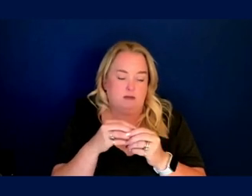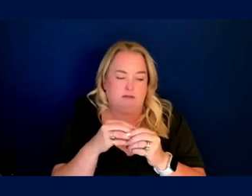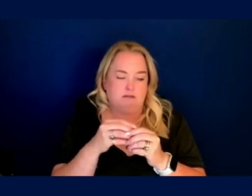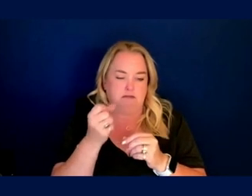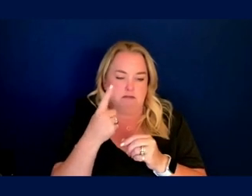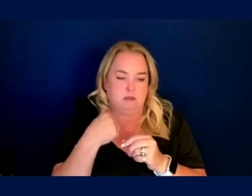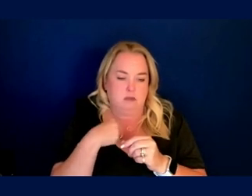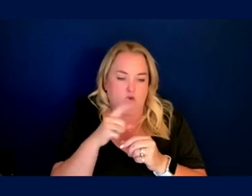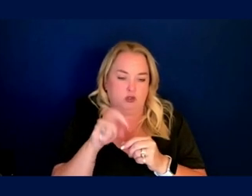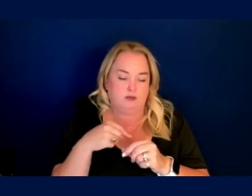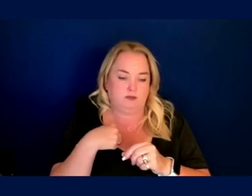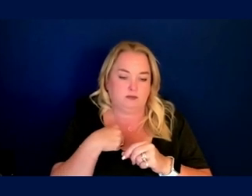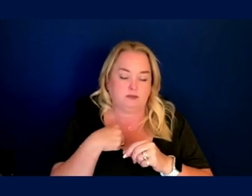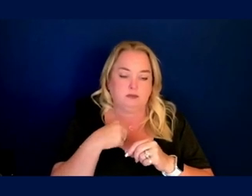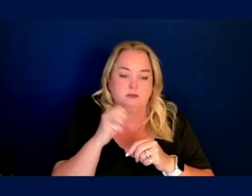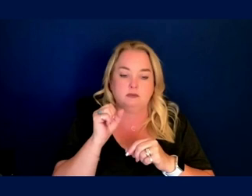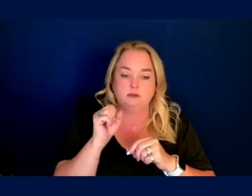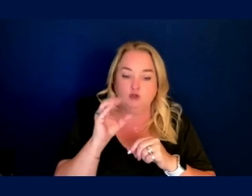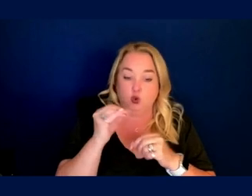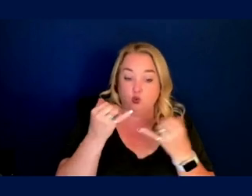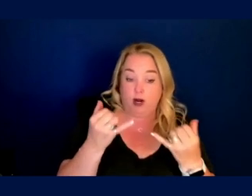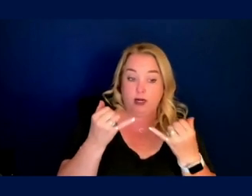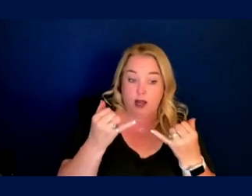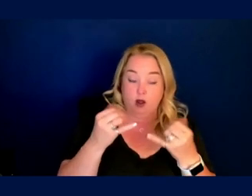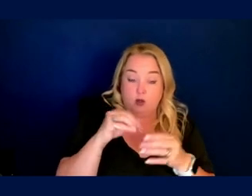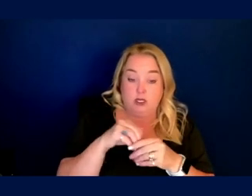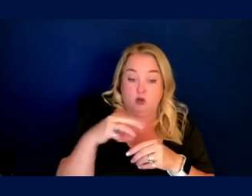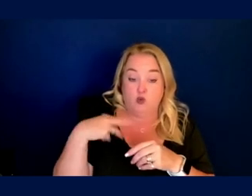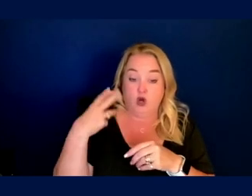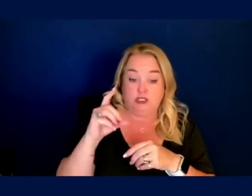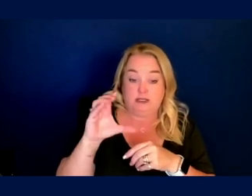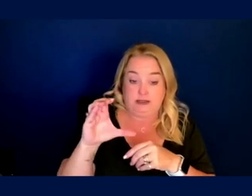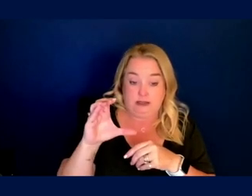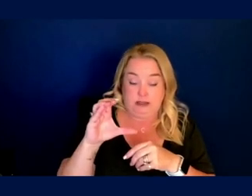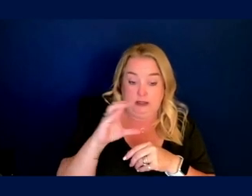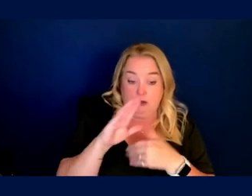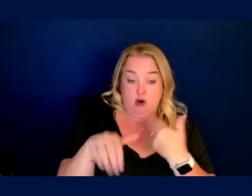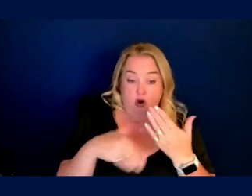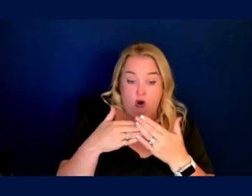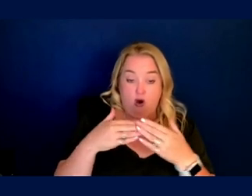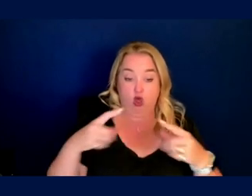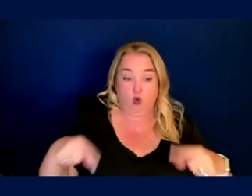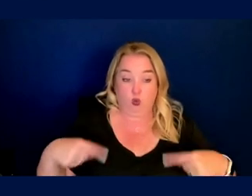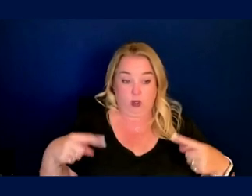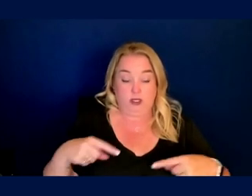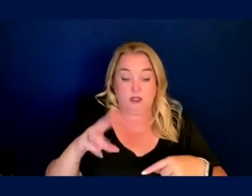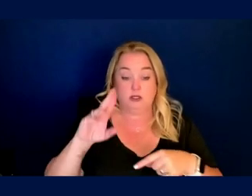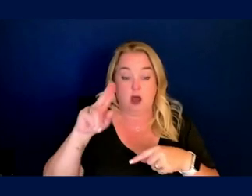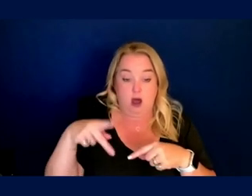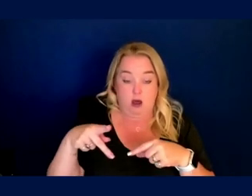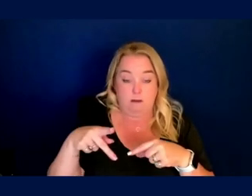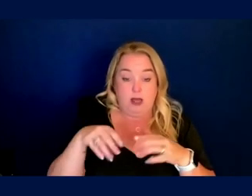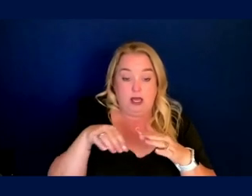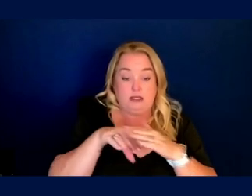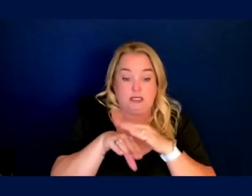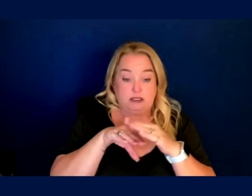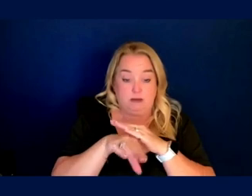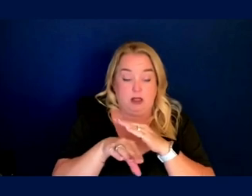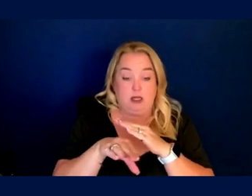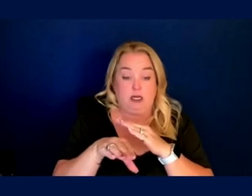Great question. So right now in Washington, D.C., the all wheels up accessibility and commercial flight